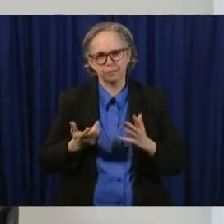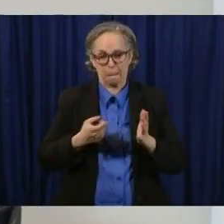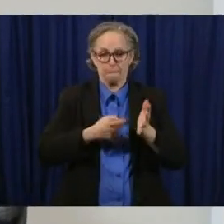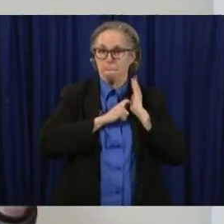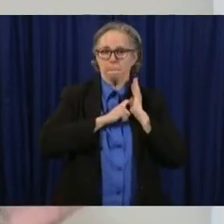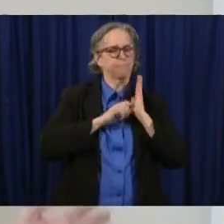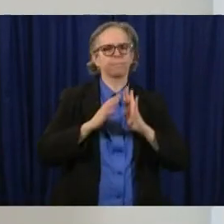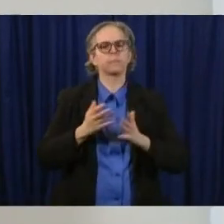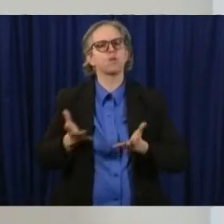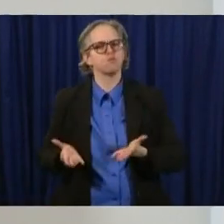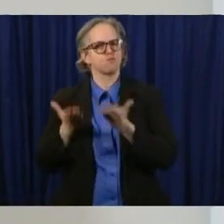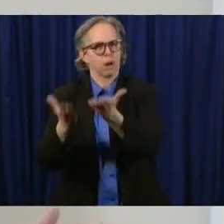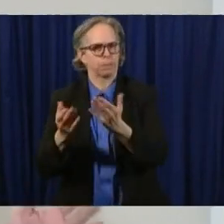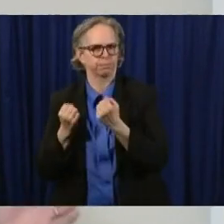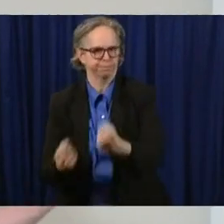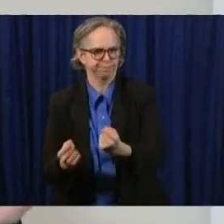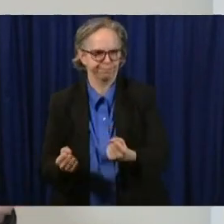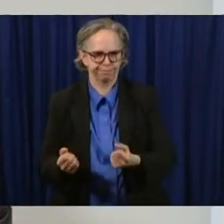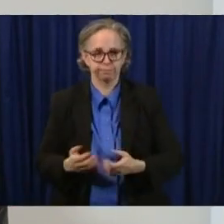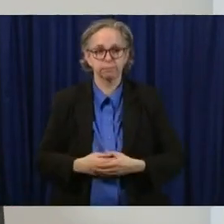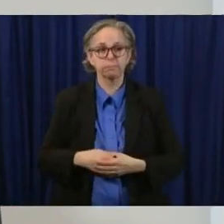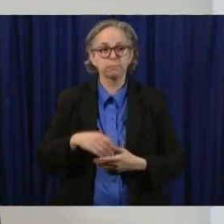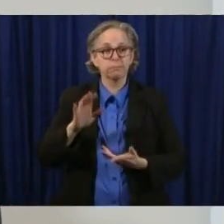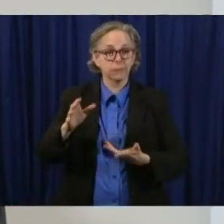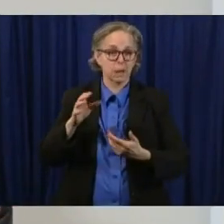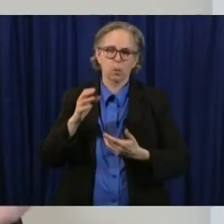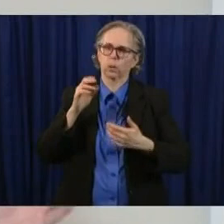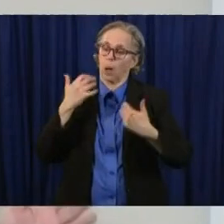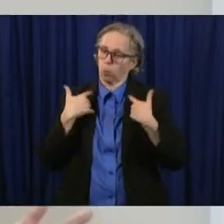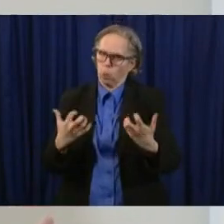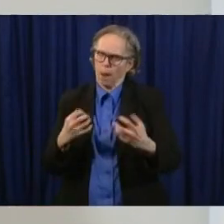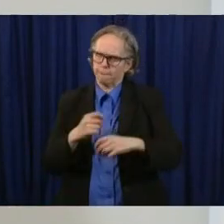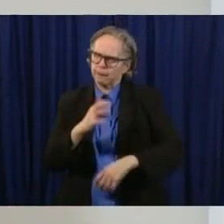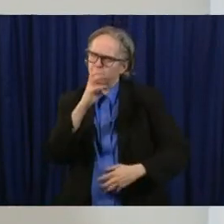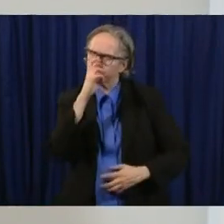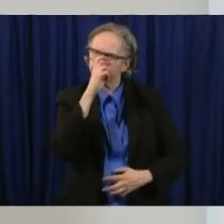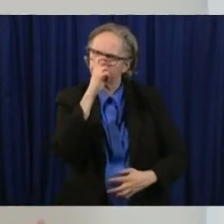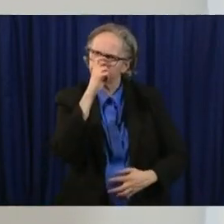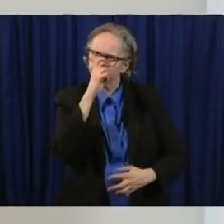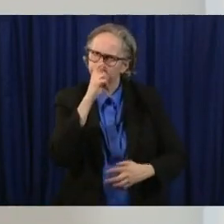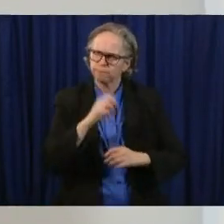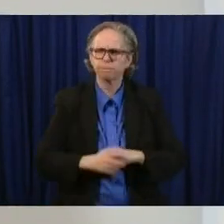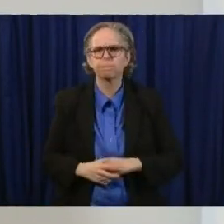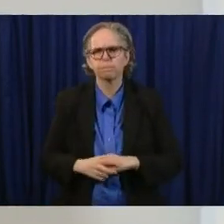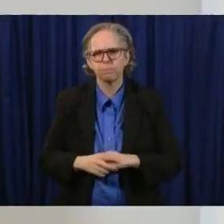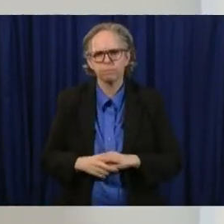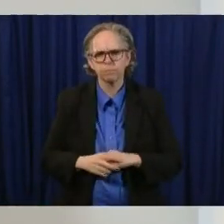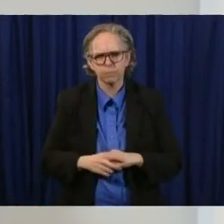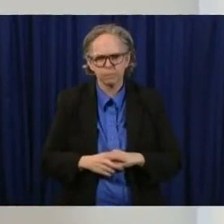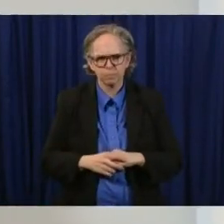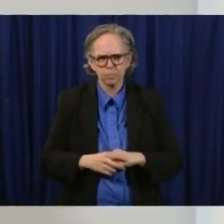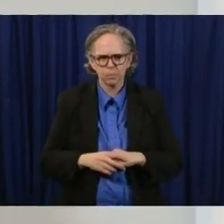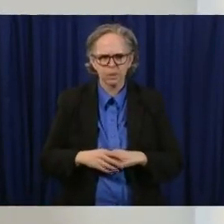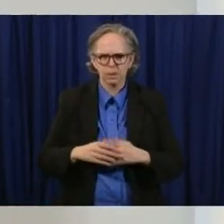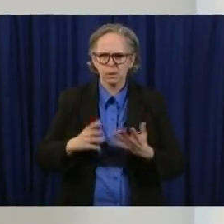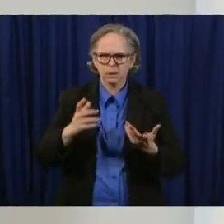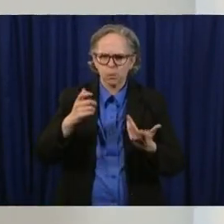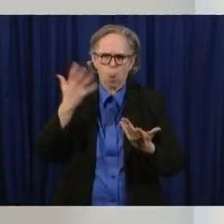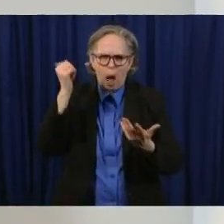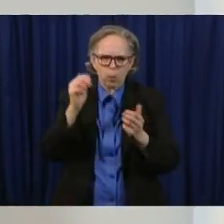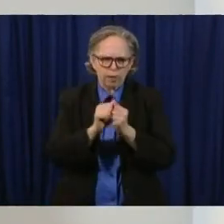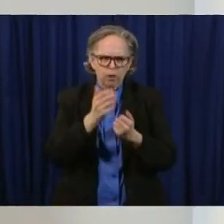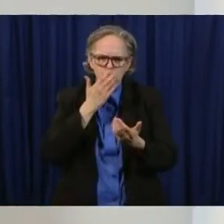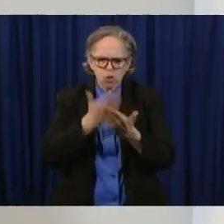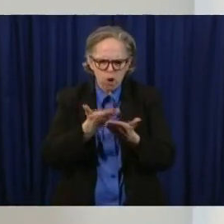that we want to make it firm that there are there are there are good standards but we want to be